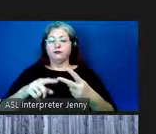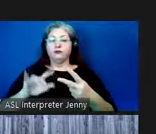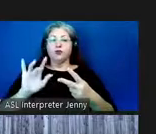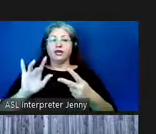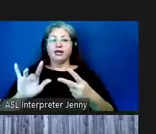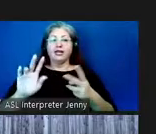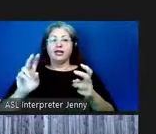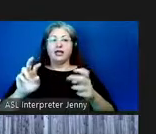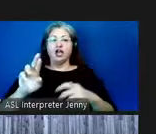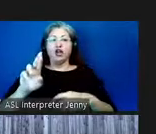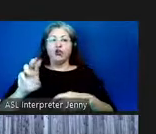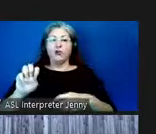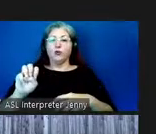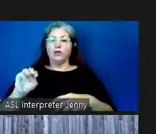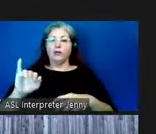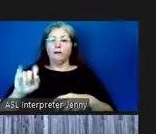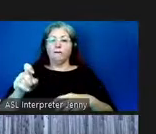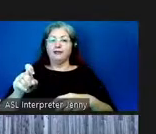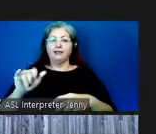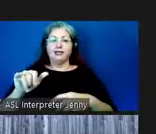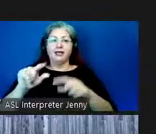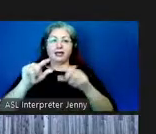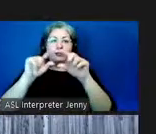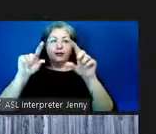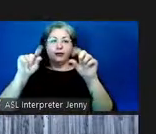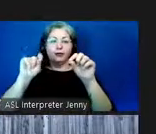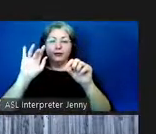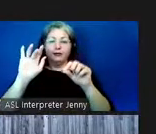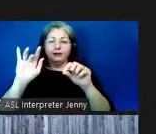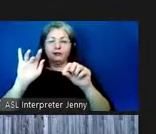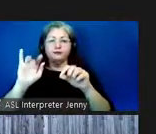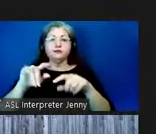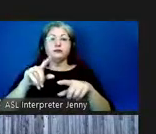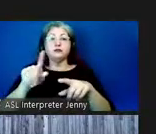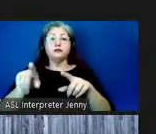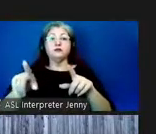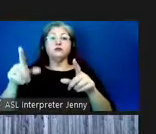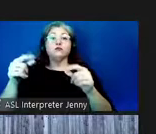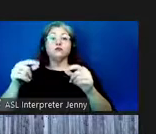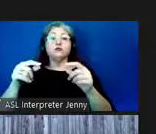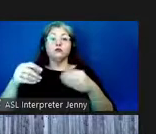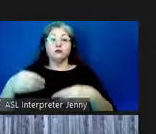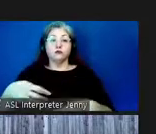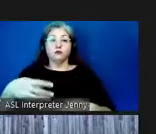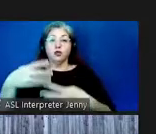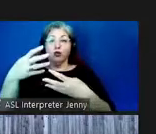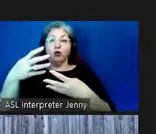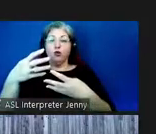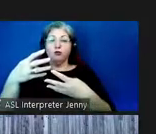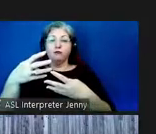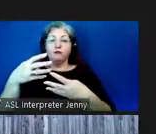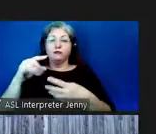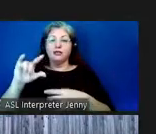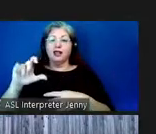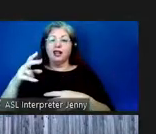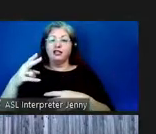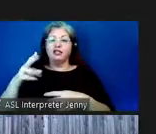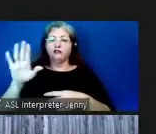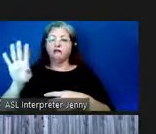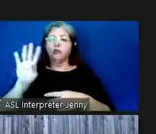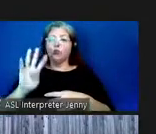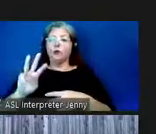remix button which is these little trout here um and then when that does it loads up the glitch website